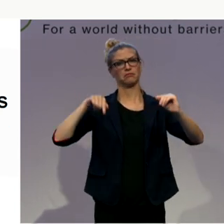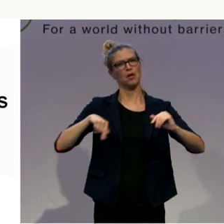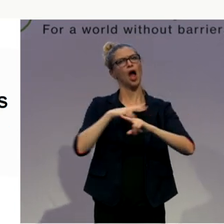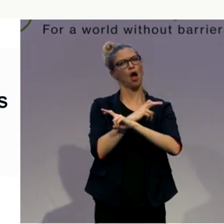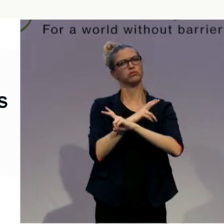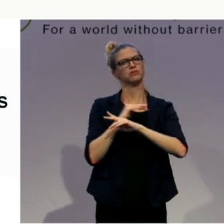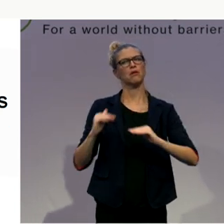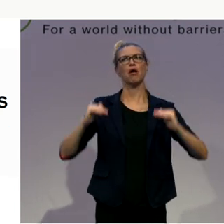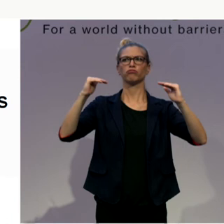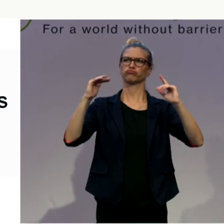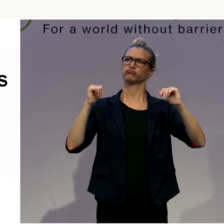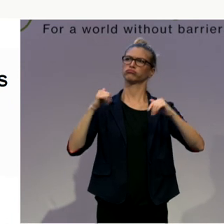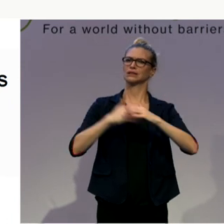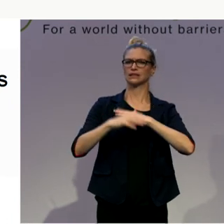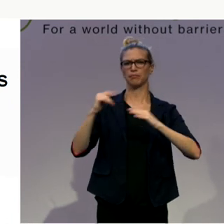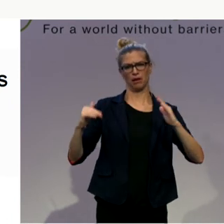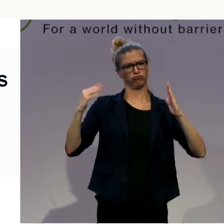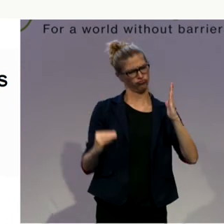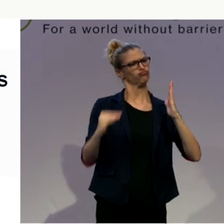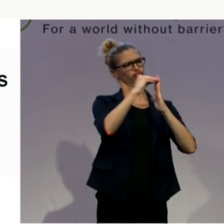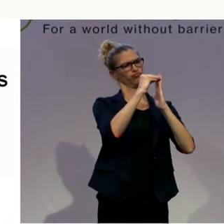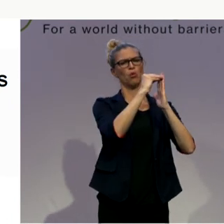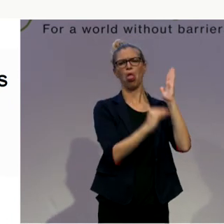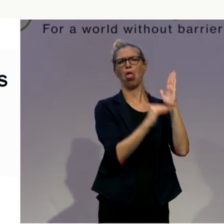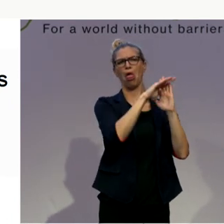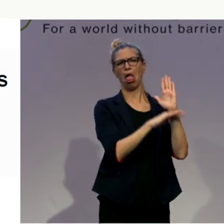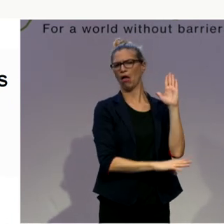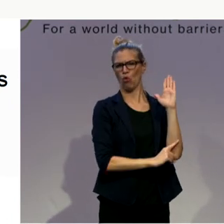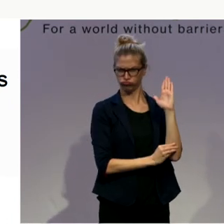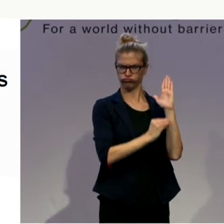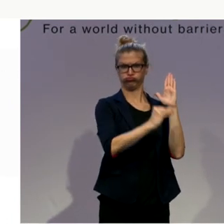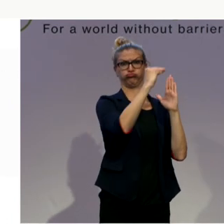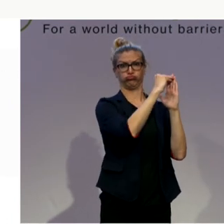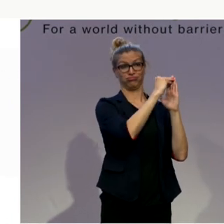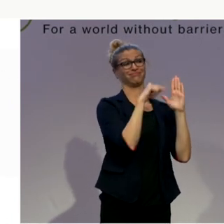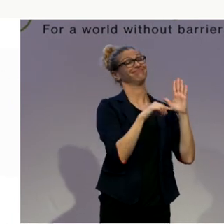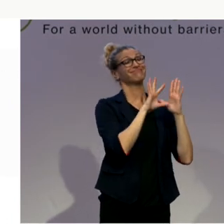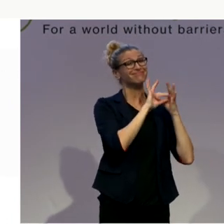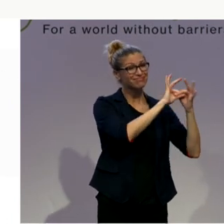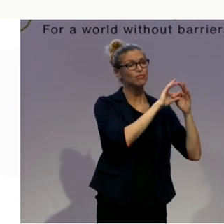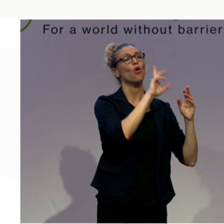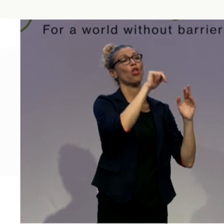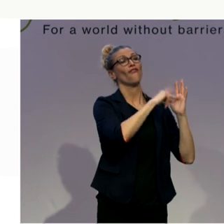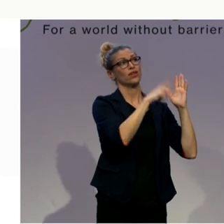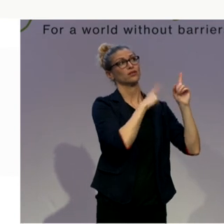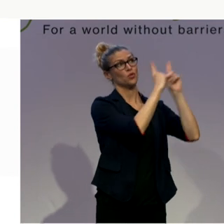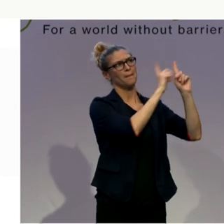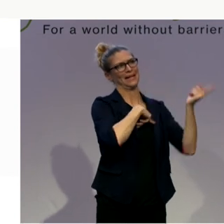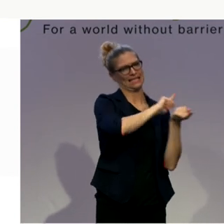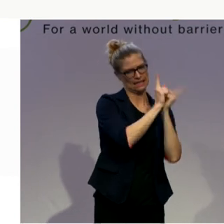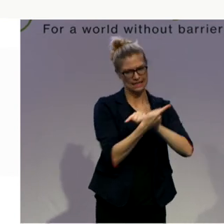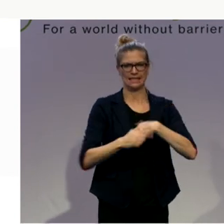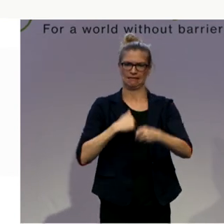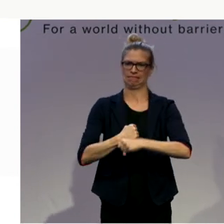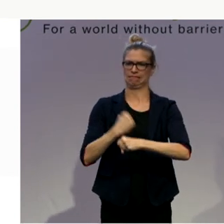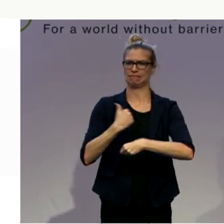implement the UN convention, Austria has drawn up a national action plan on disability.